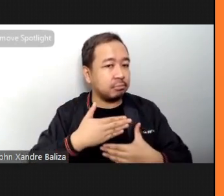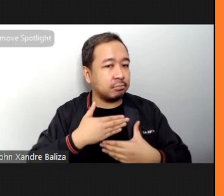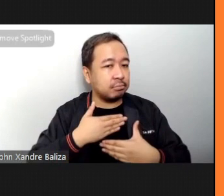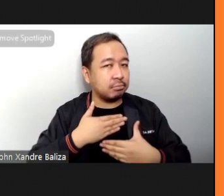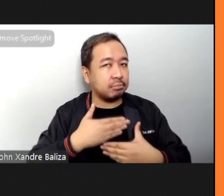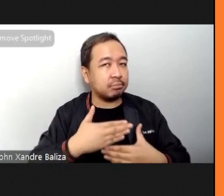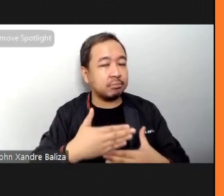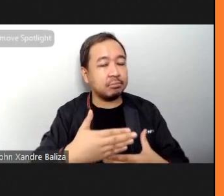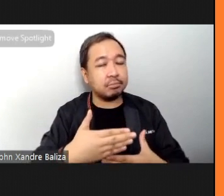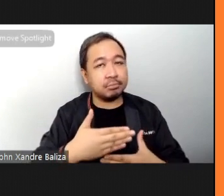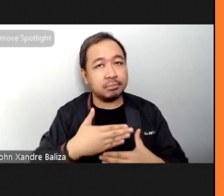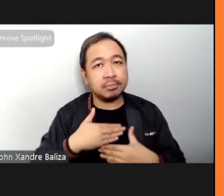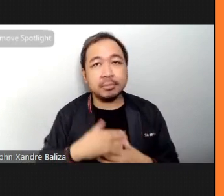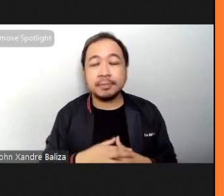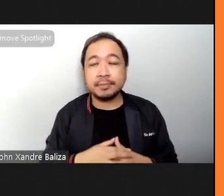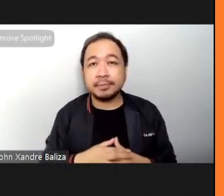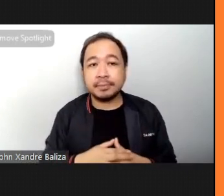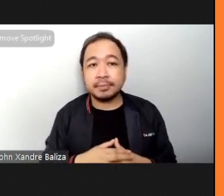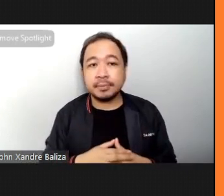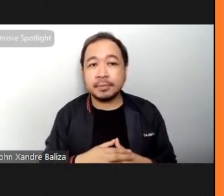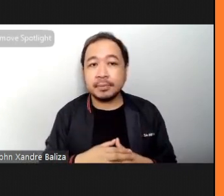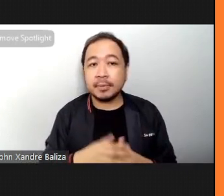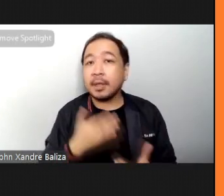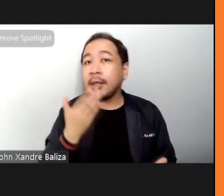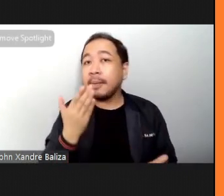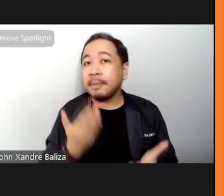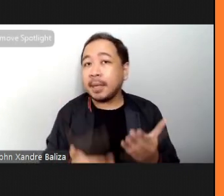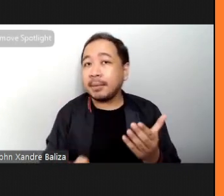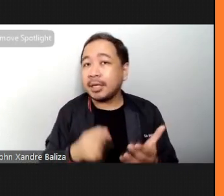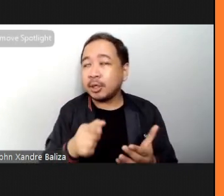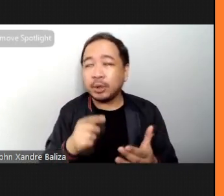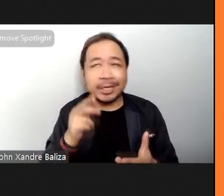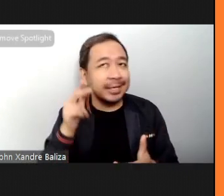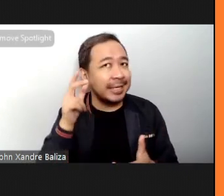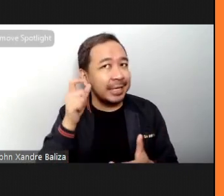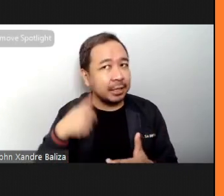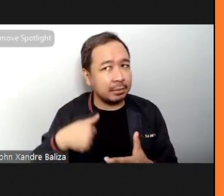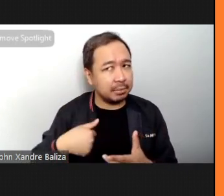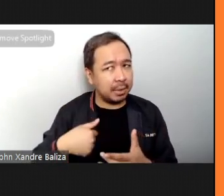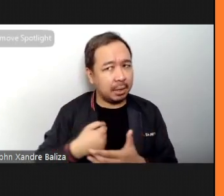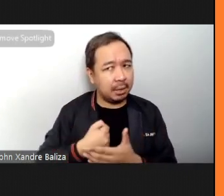Or you might even hear the beating of your heart if you can hear it.